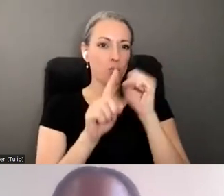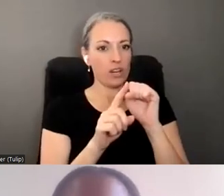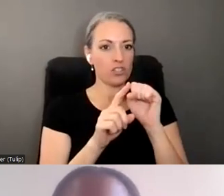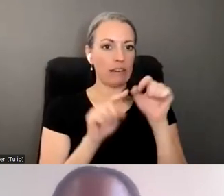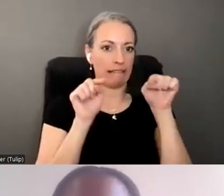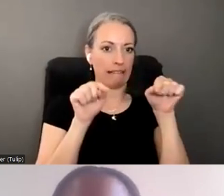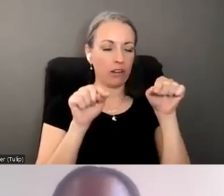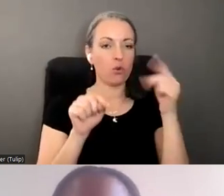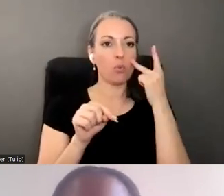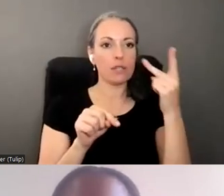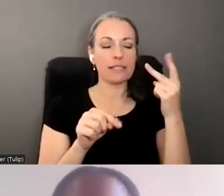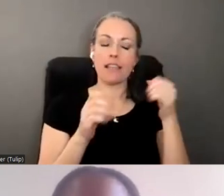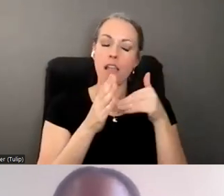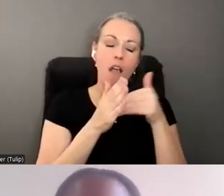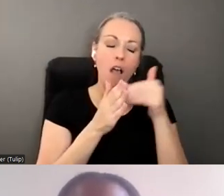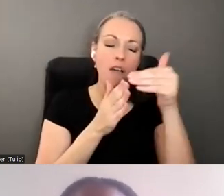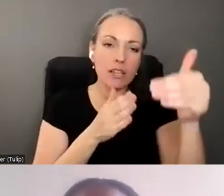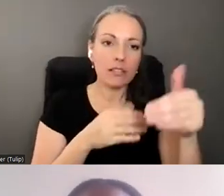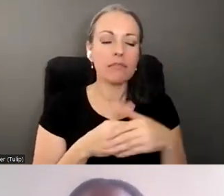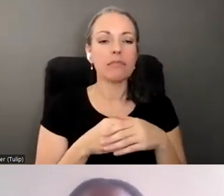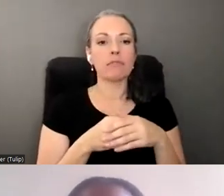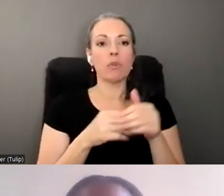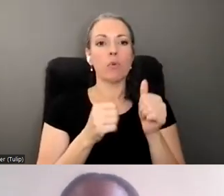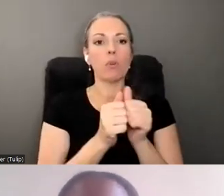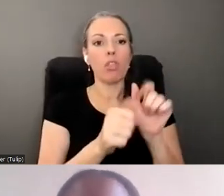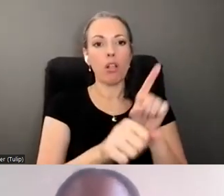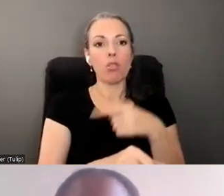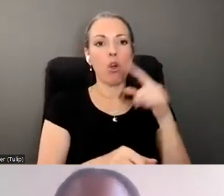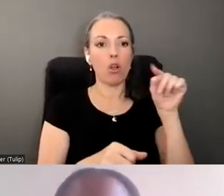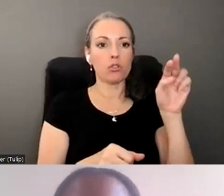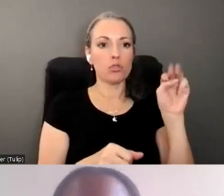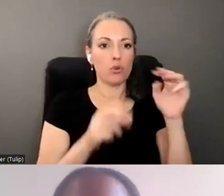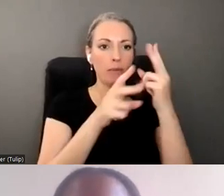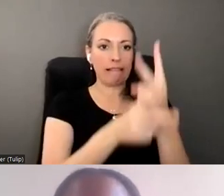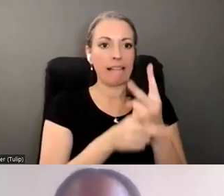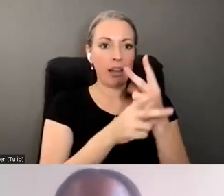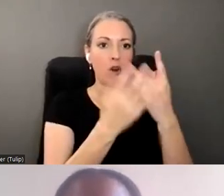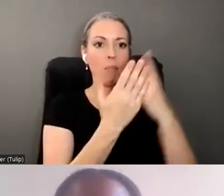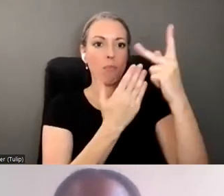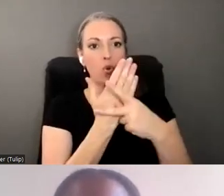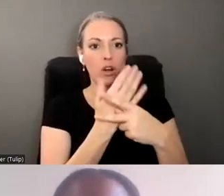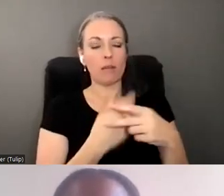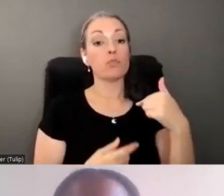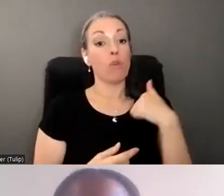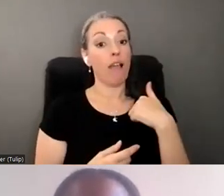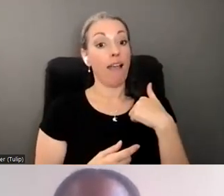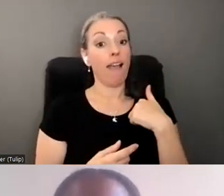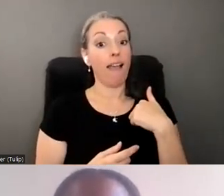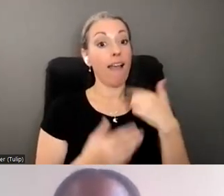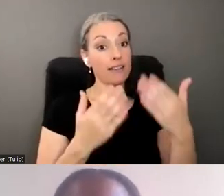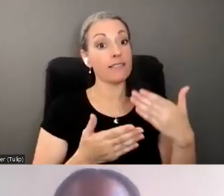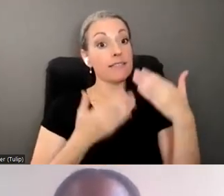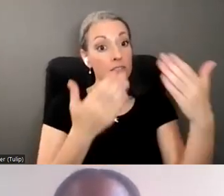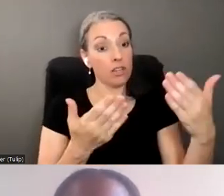see all too frequently with the long-term care ombudsman program. So I just suggested